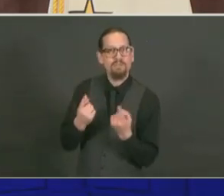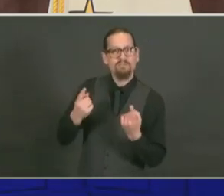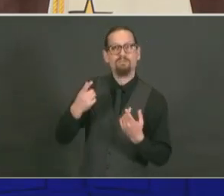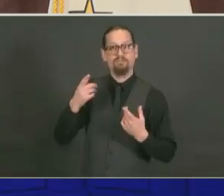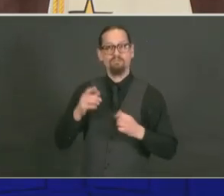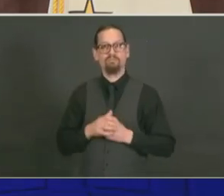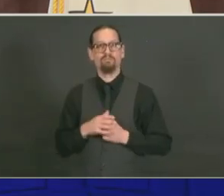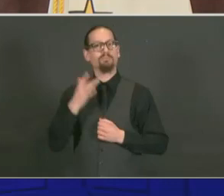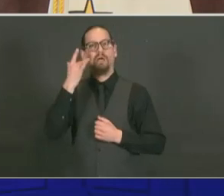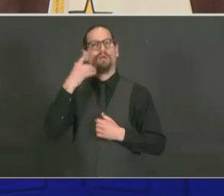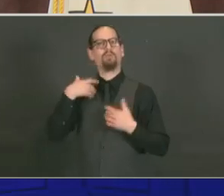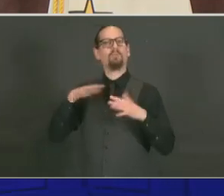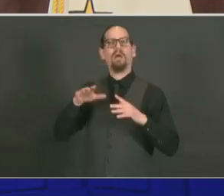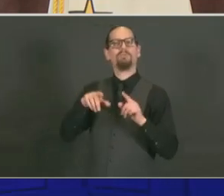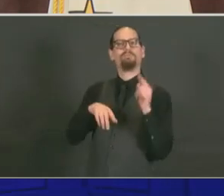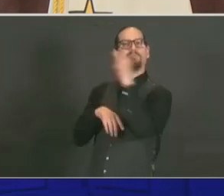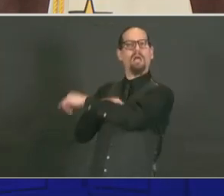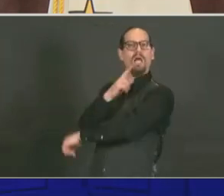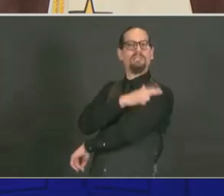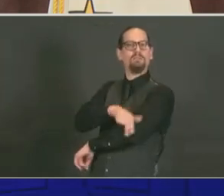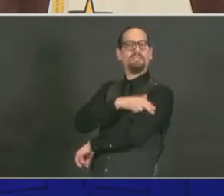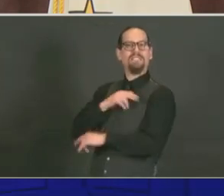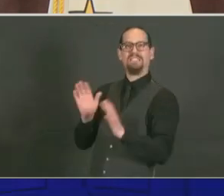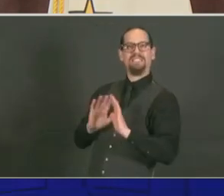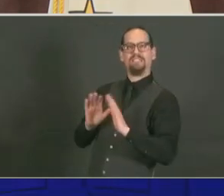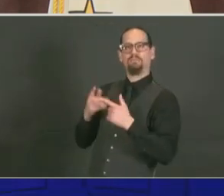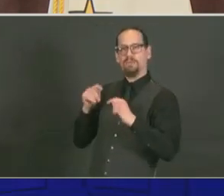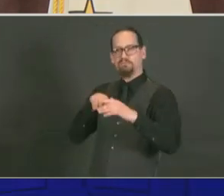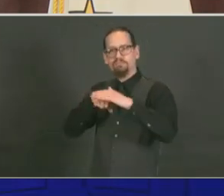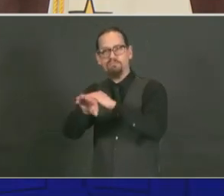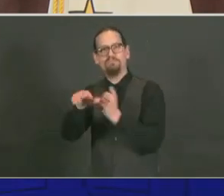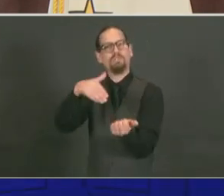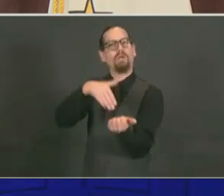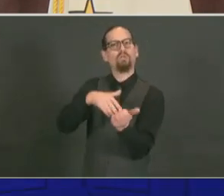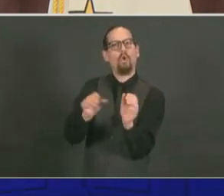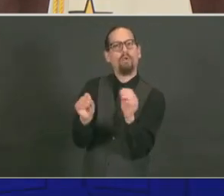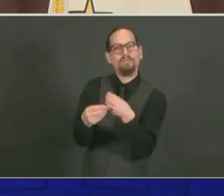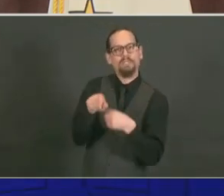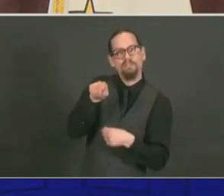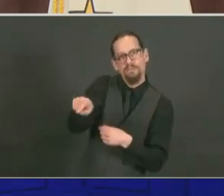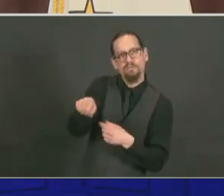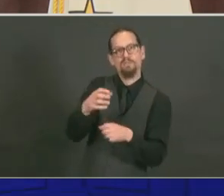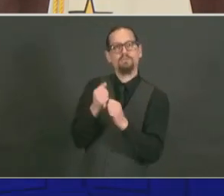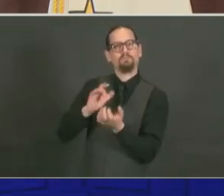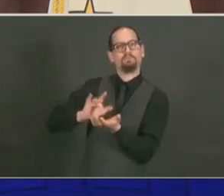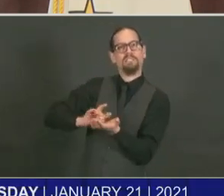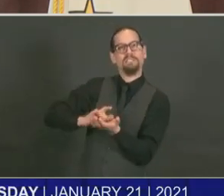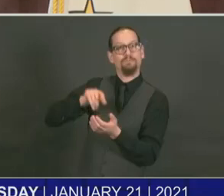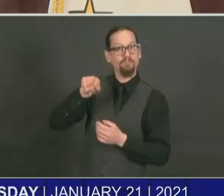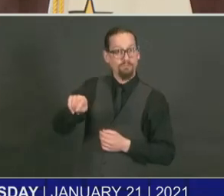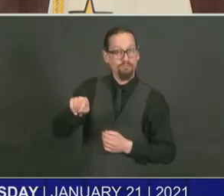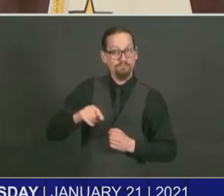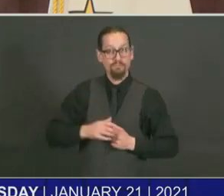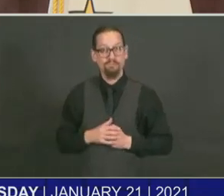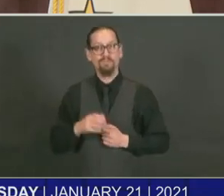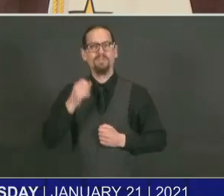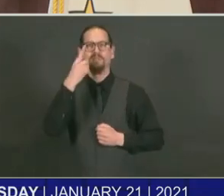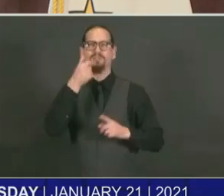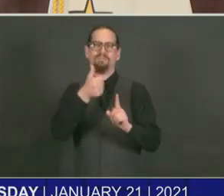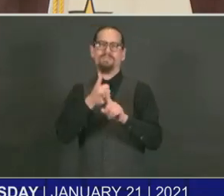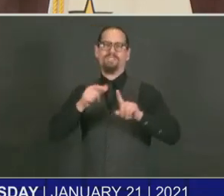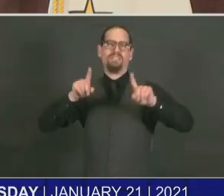But testing is something that is available for every Rhode Islander. It doesn't require you to be a certain